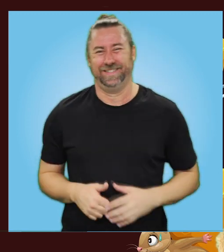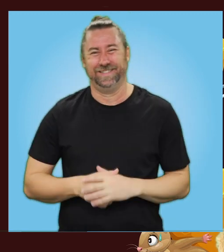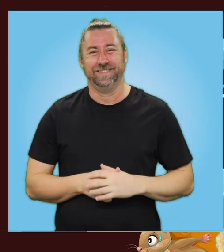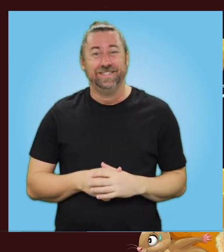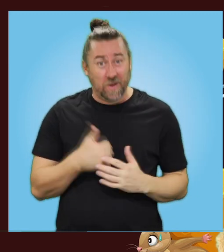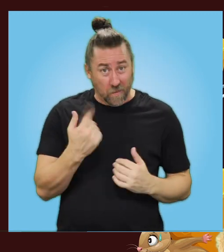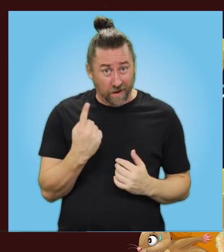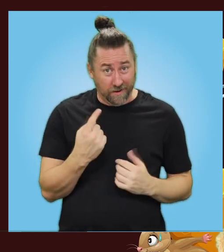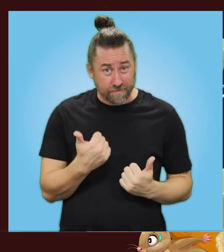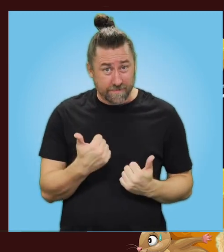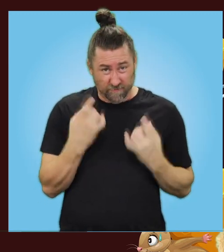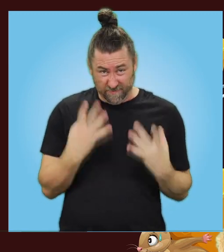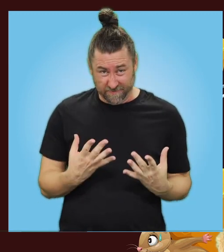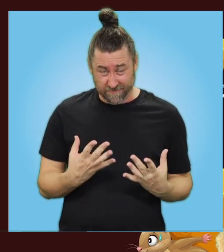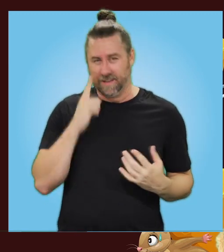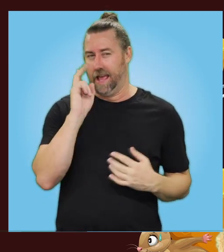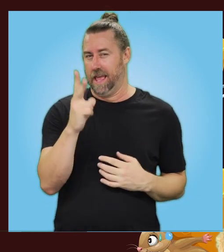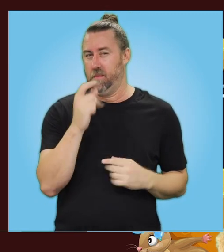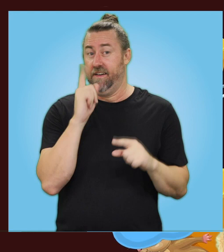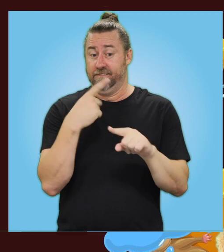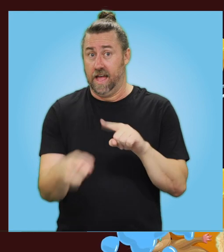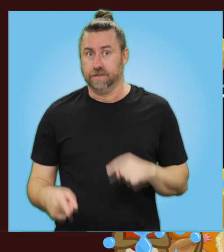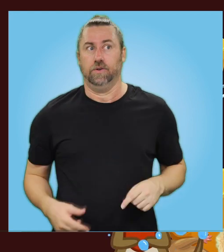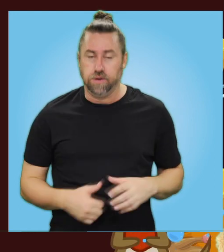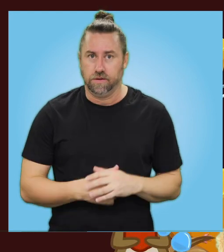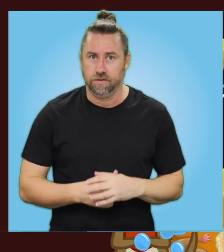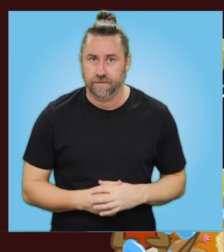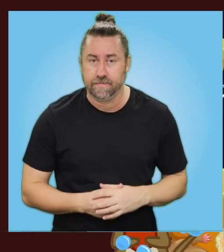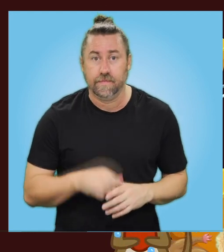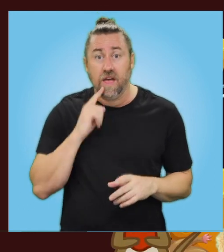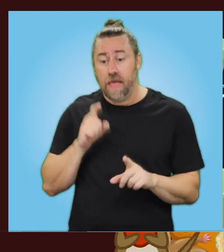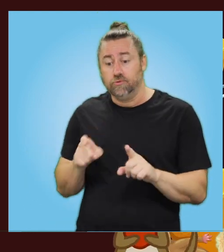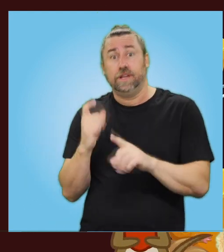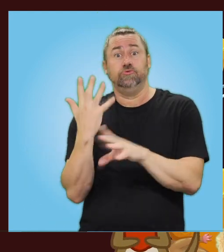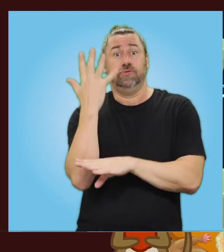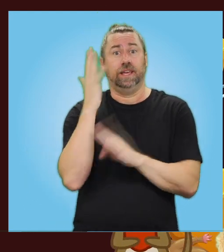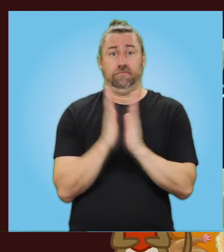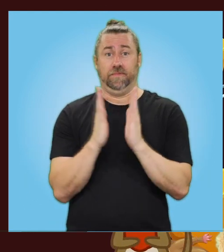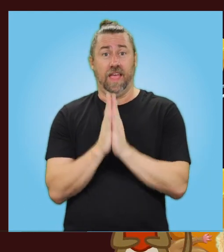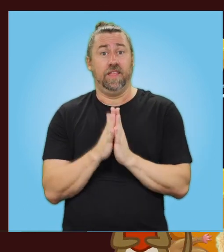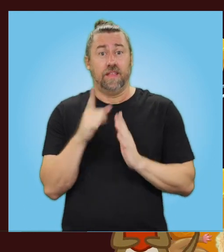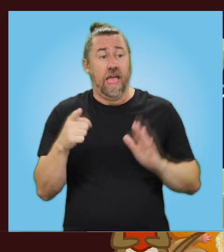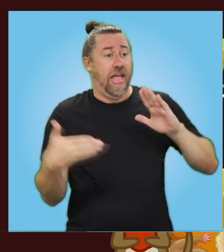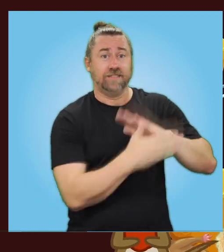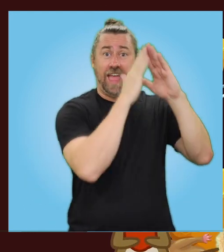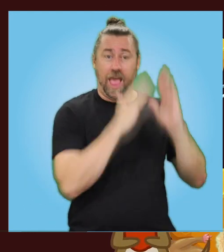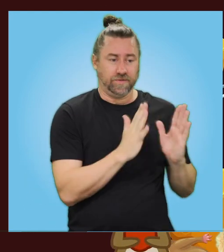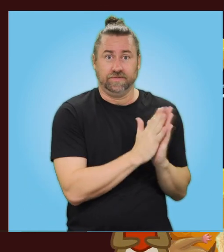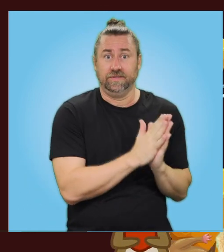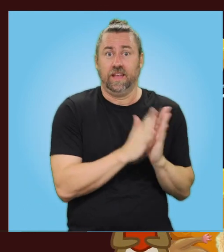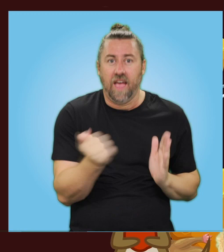How'd you guys go with that one? Got it down? Let's try it again, a little bit faster. Behind the tree, and under the house,